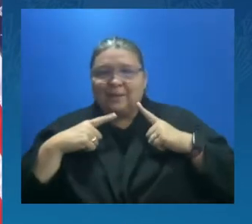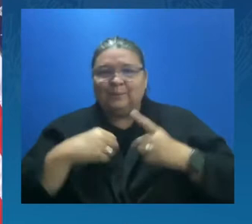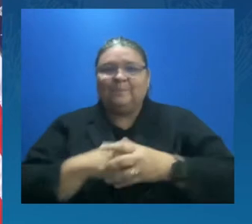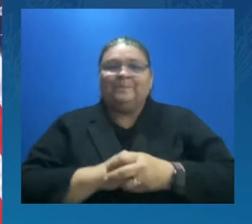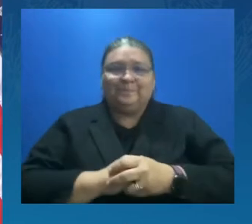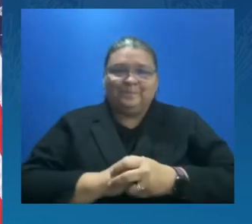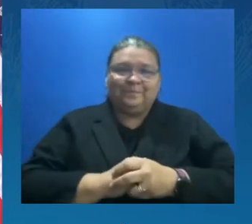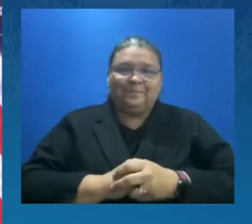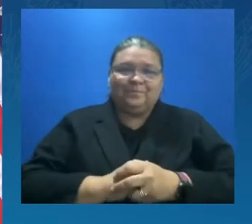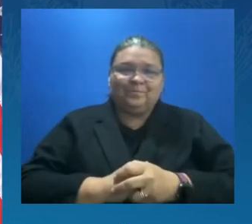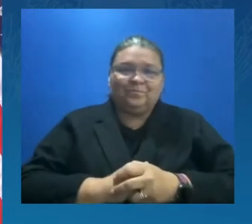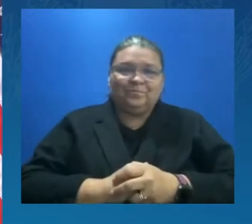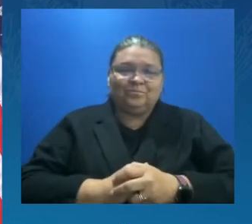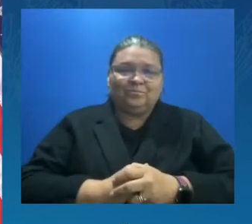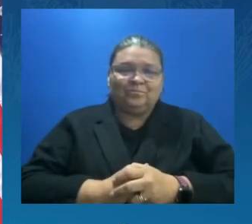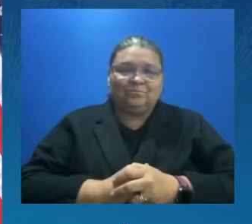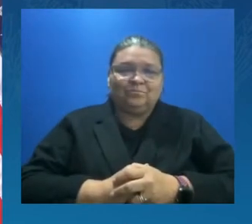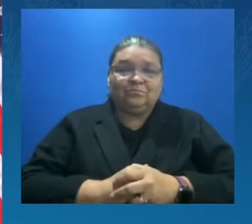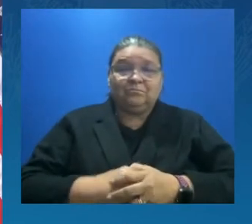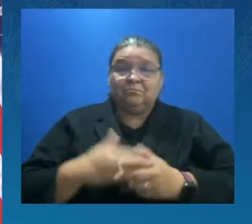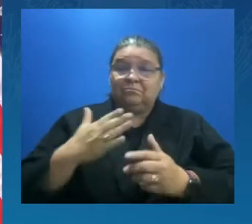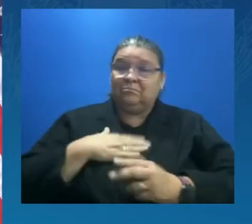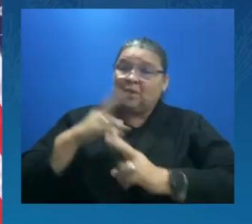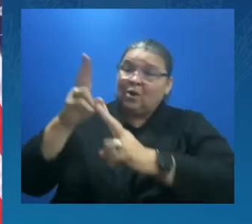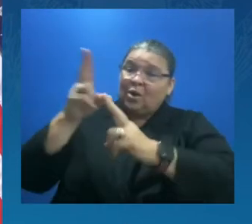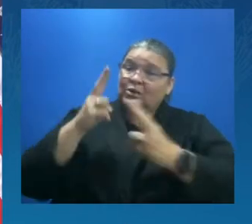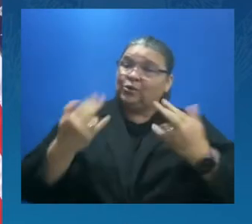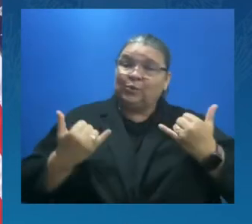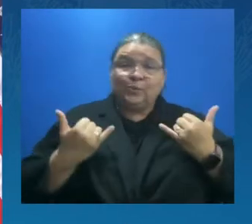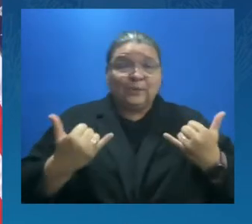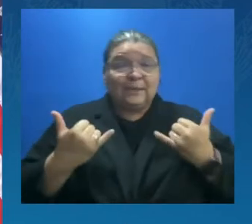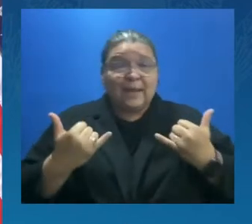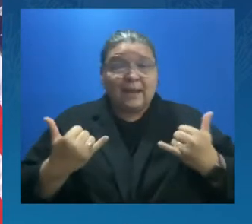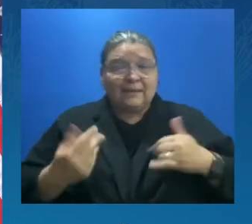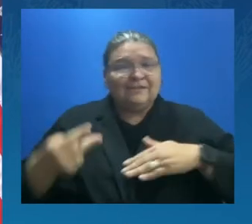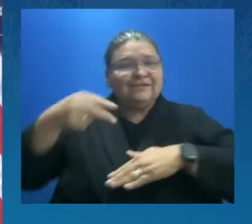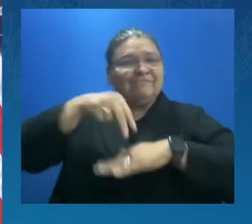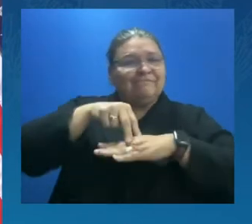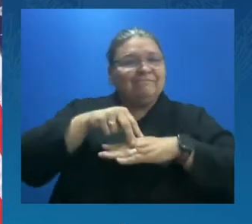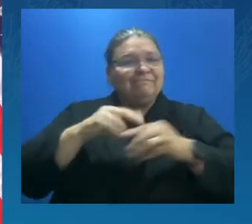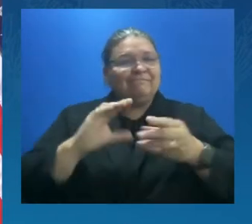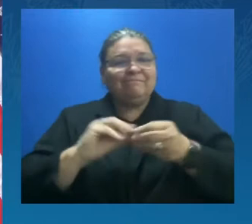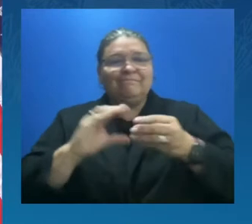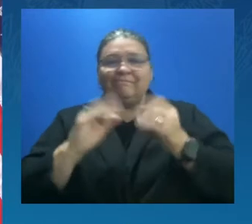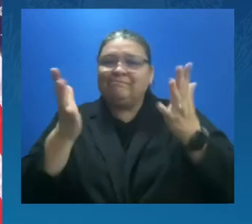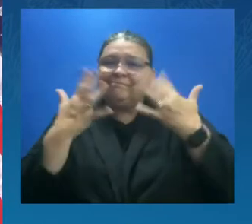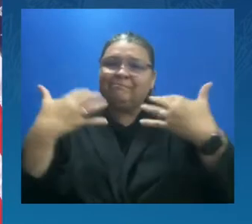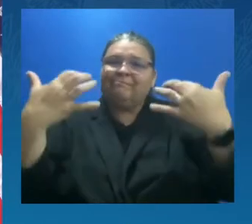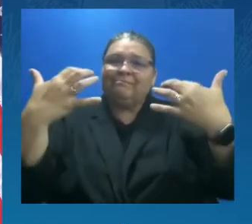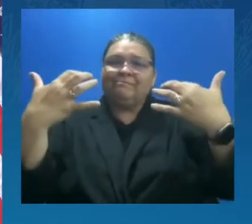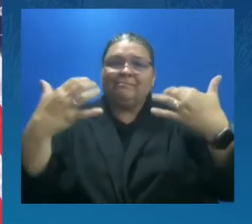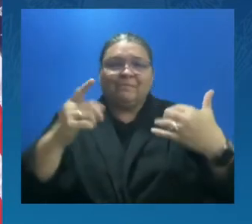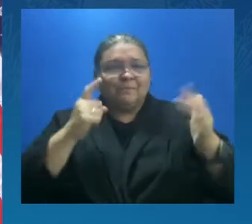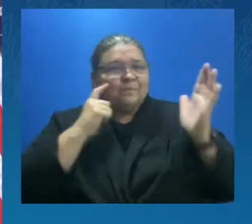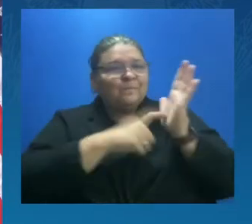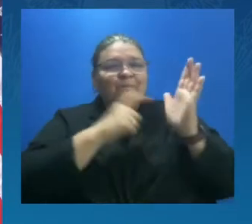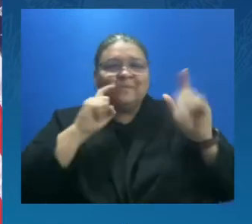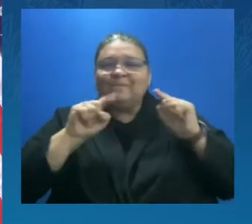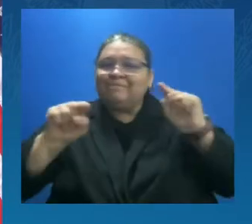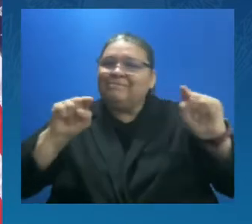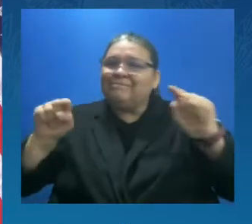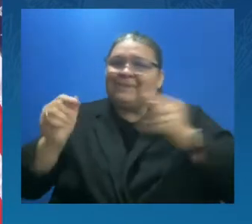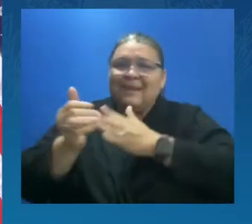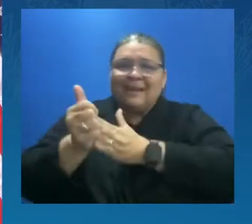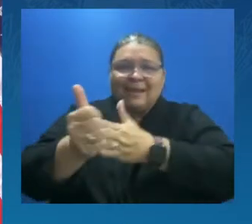I'm honored to be here today to speak with all these distinguished leaders, and I'm honestly the little guy here, and